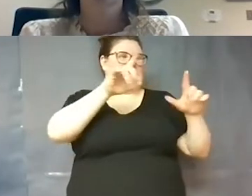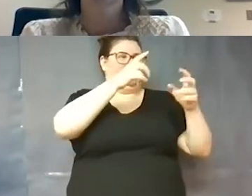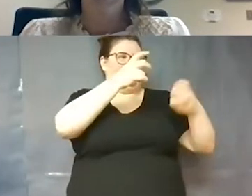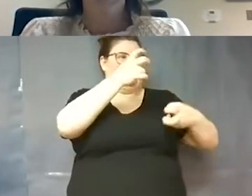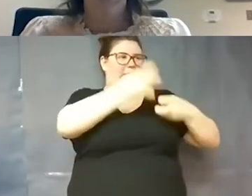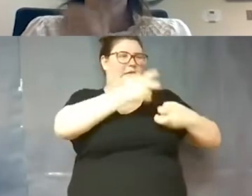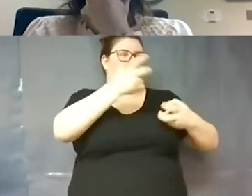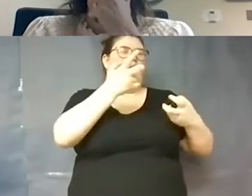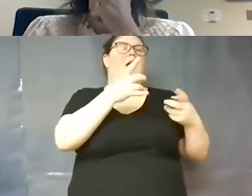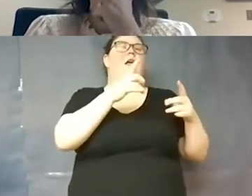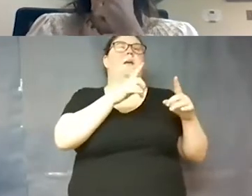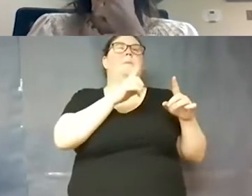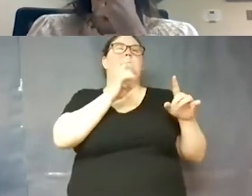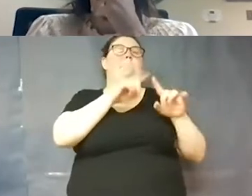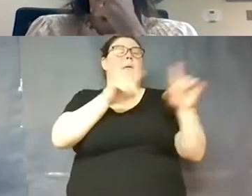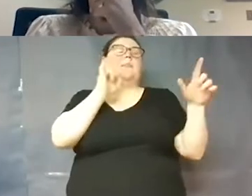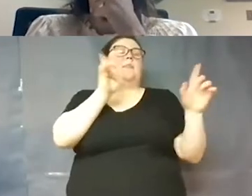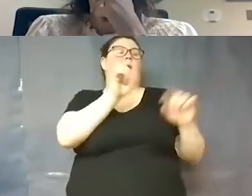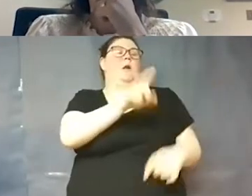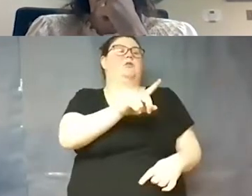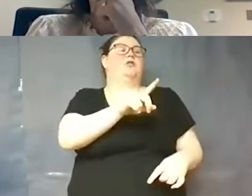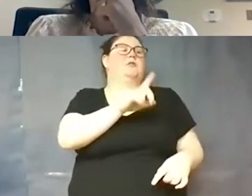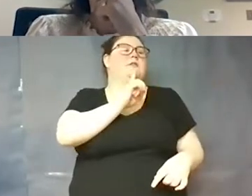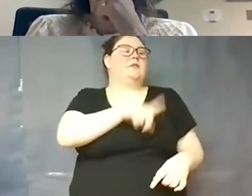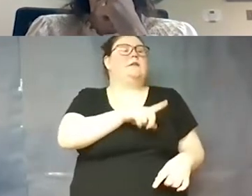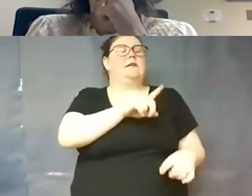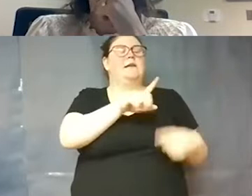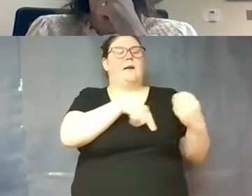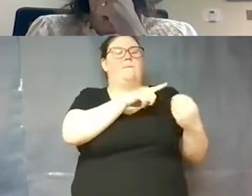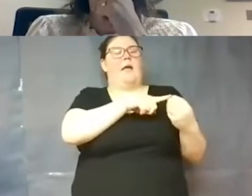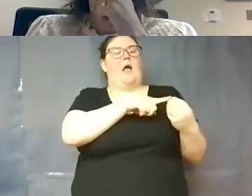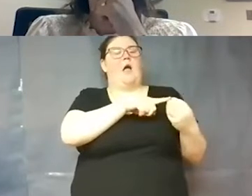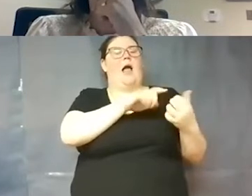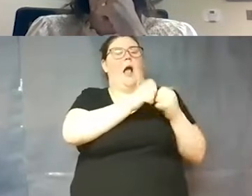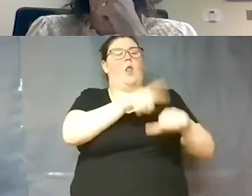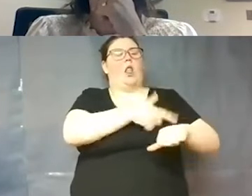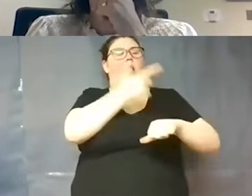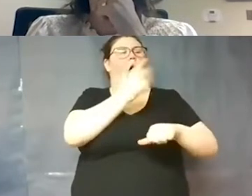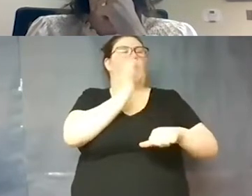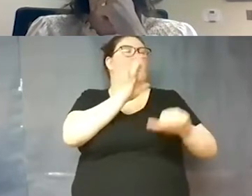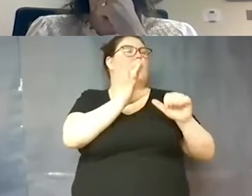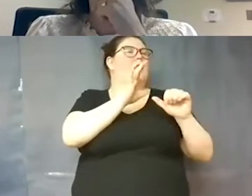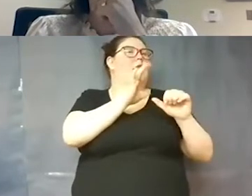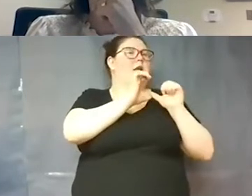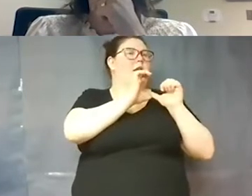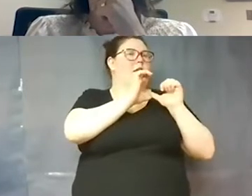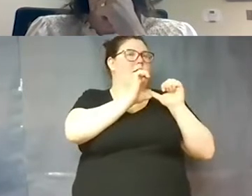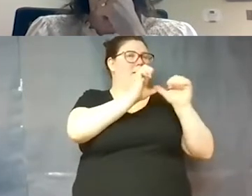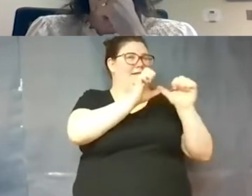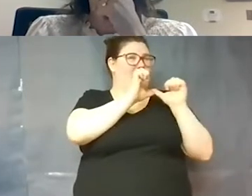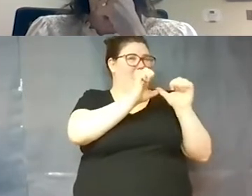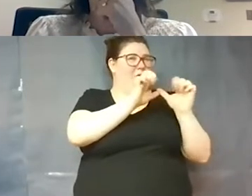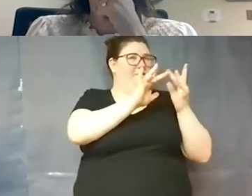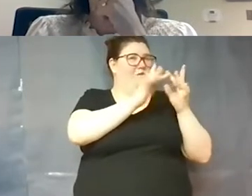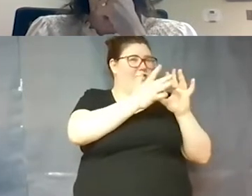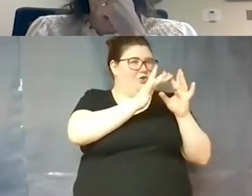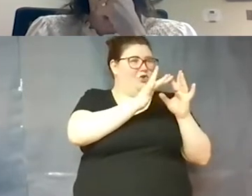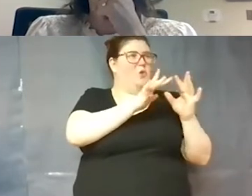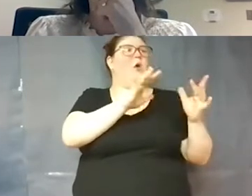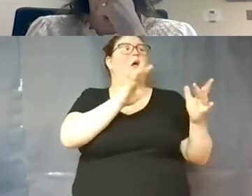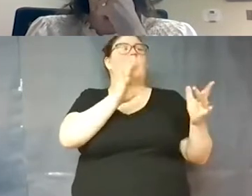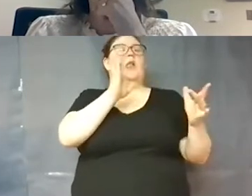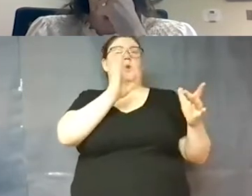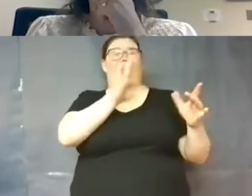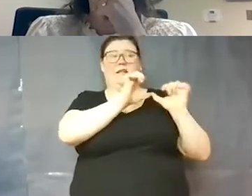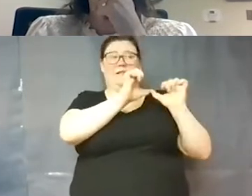um but the question really is about how long will we continue virtual do we plan to continue um this